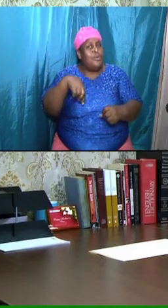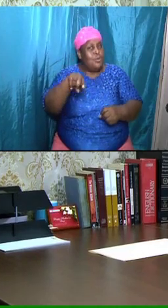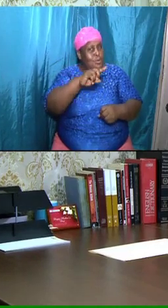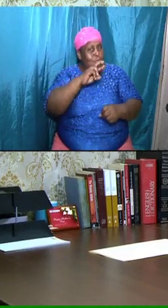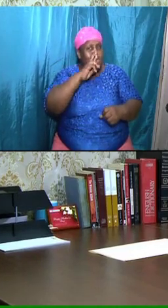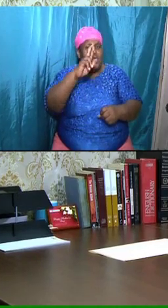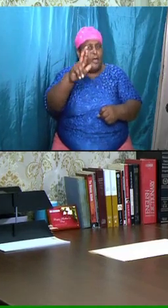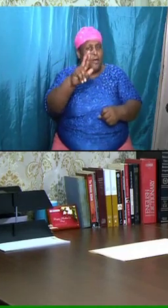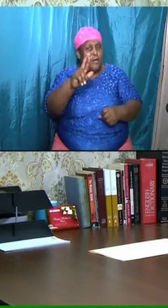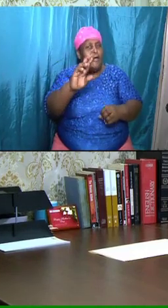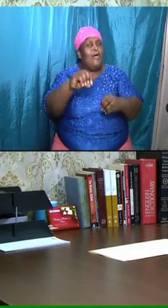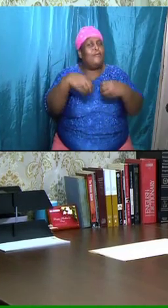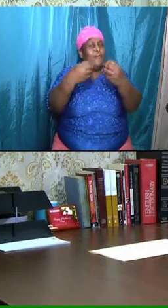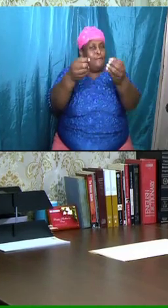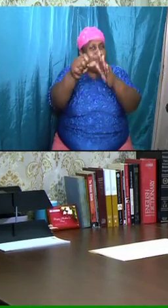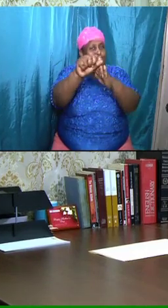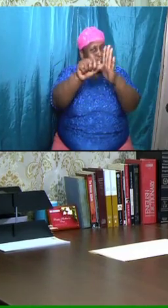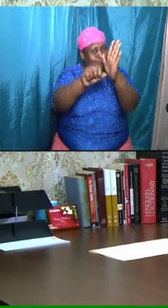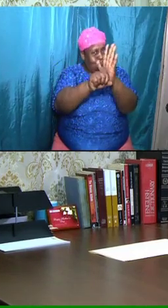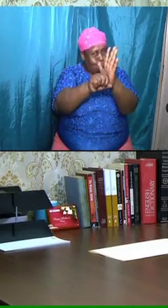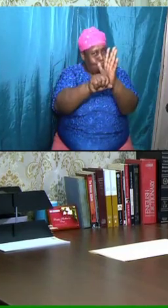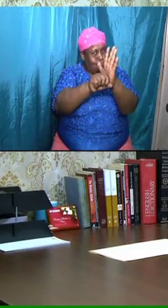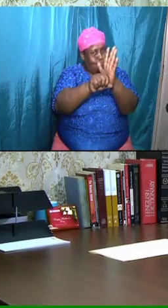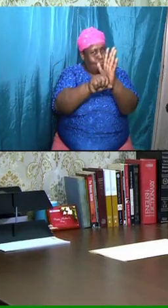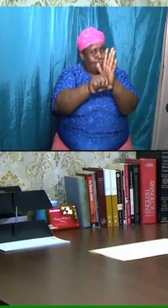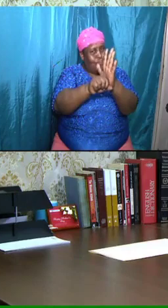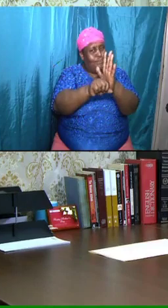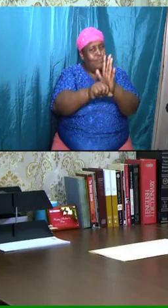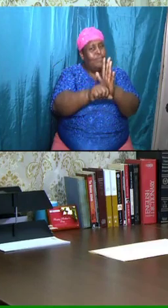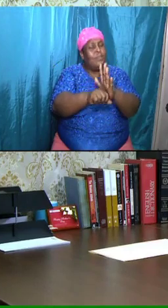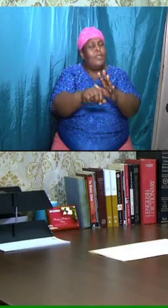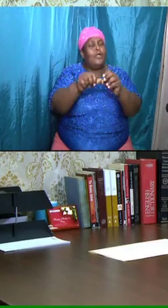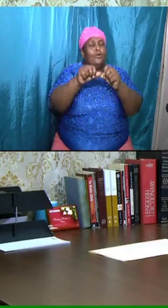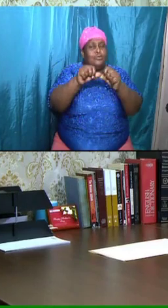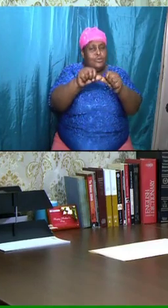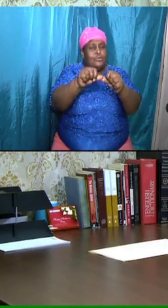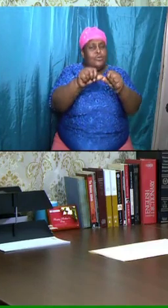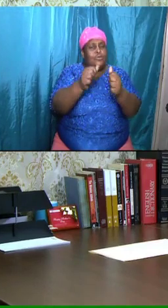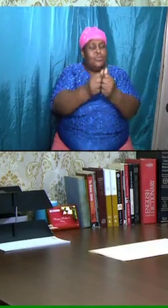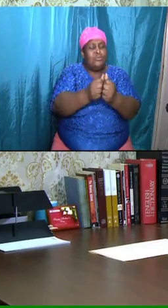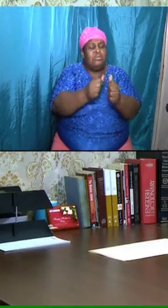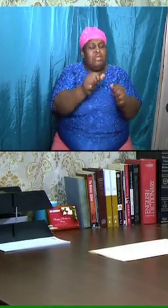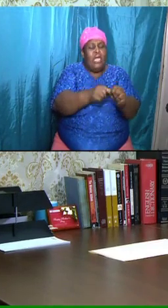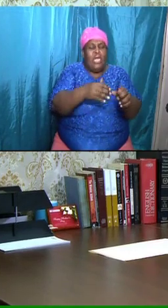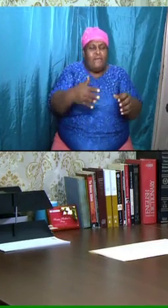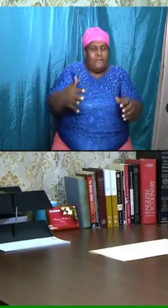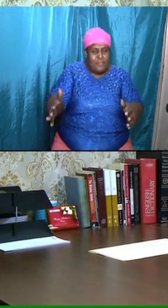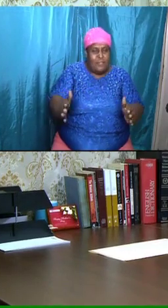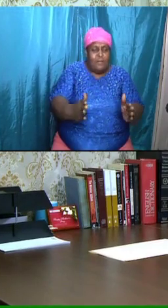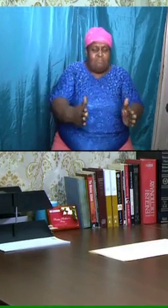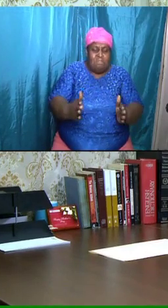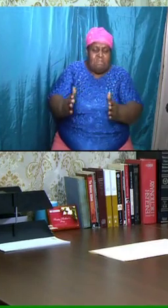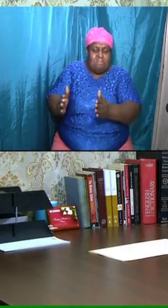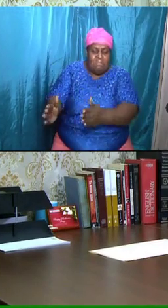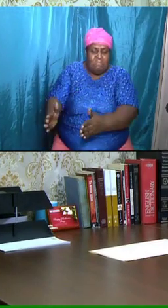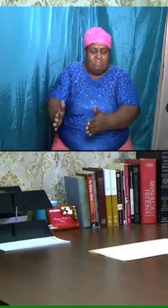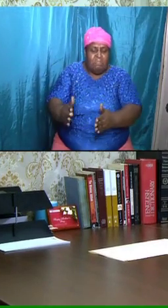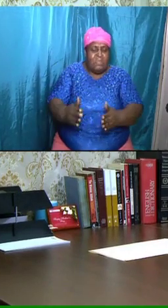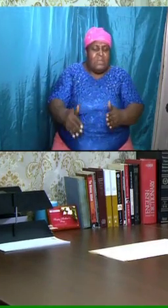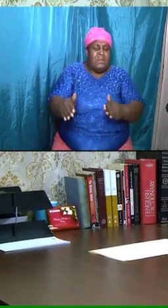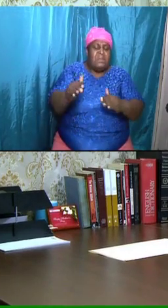go through with everything in perspective step by step